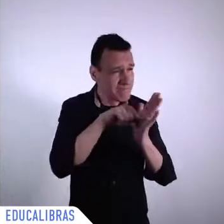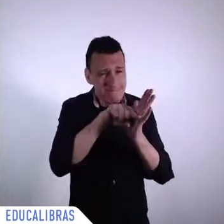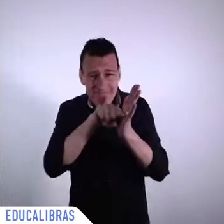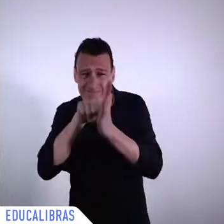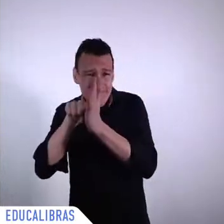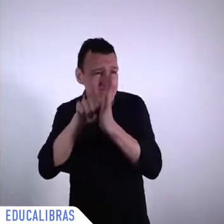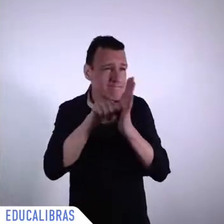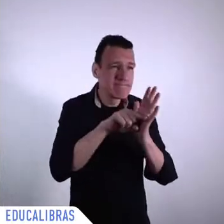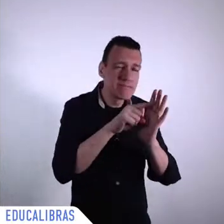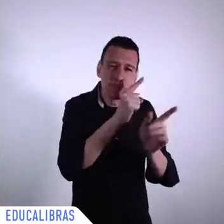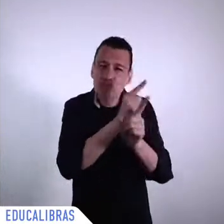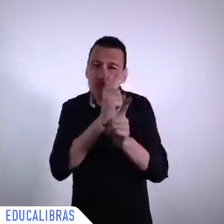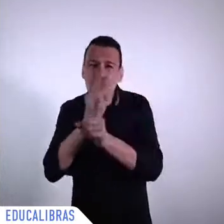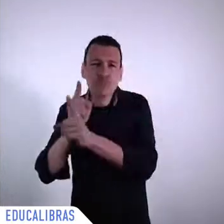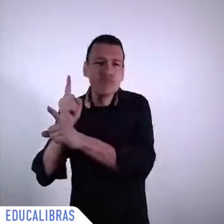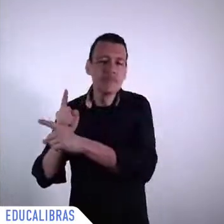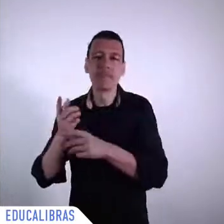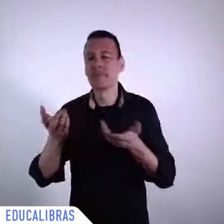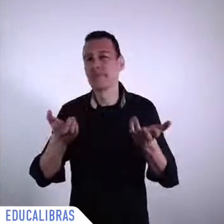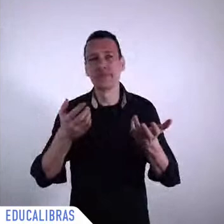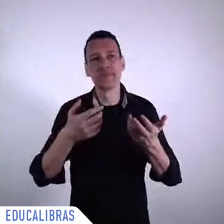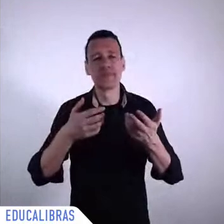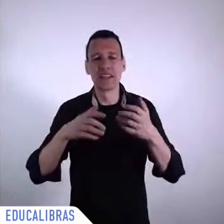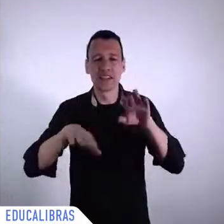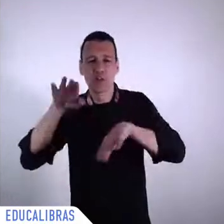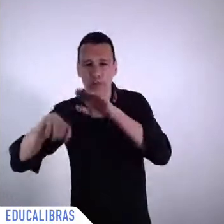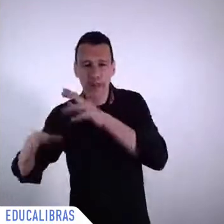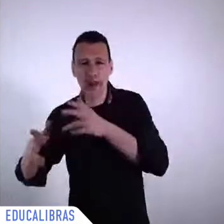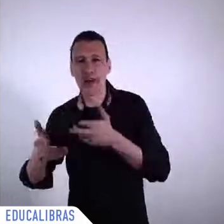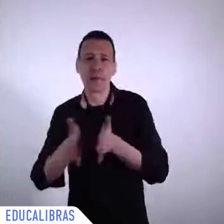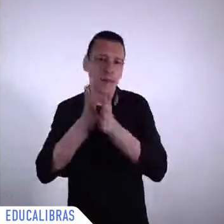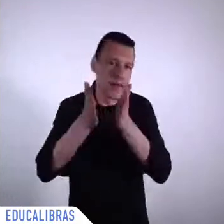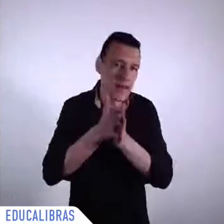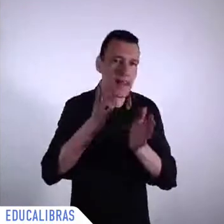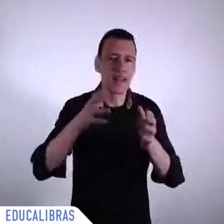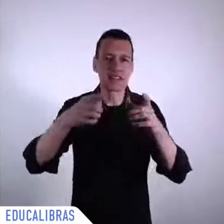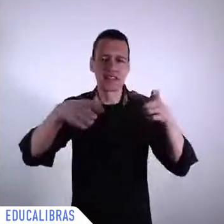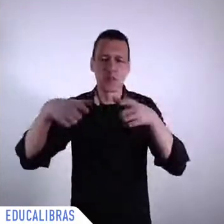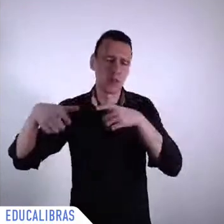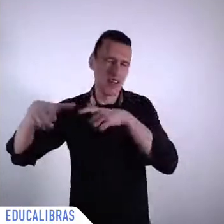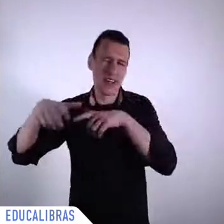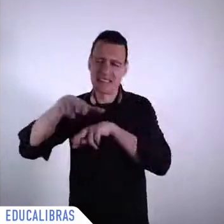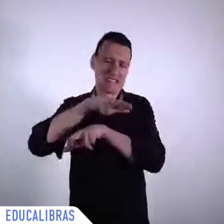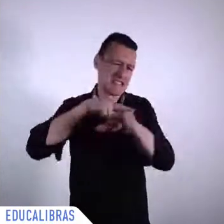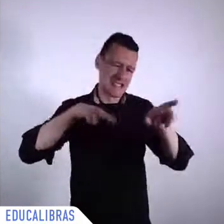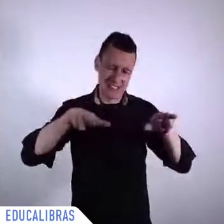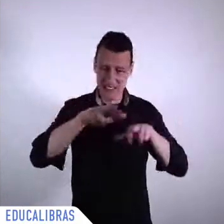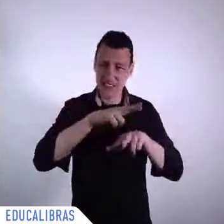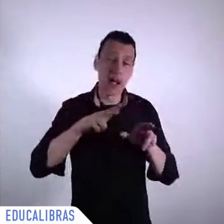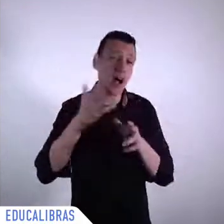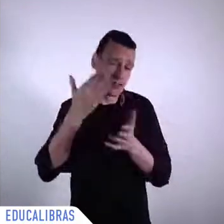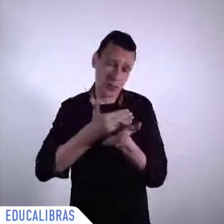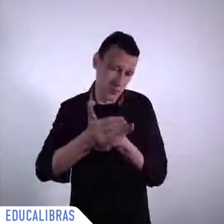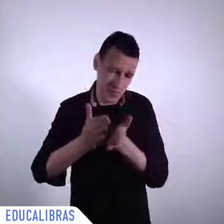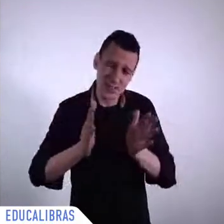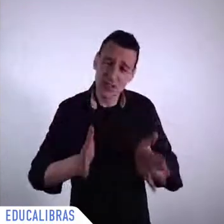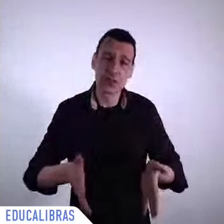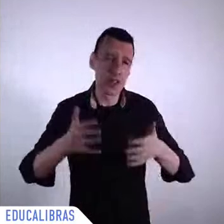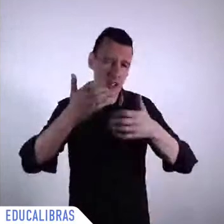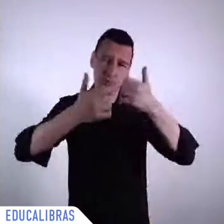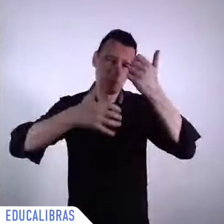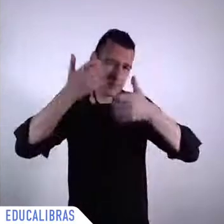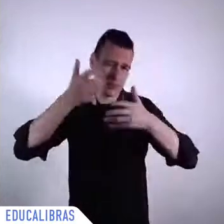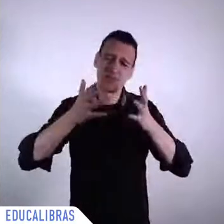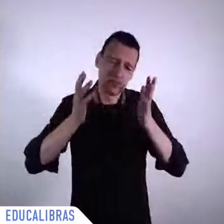in the initial slides. Well, let me just say one thing, because I try to